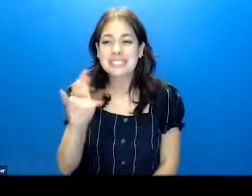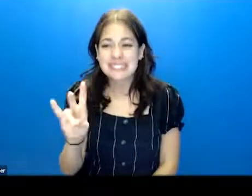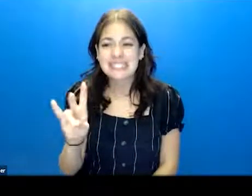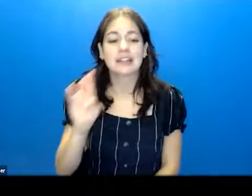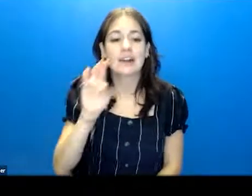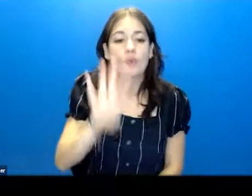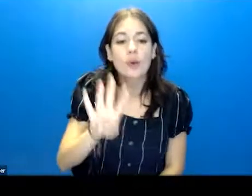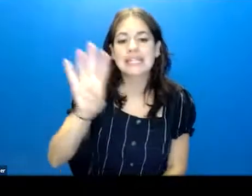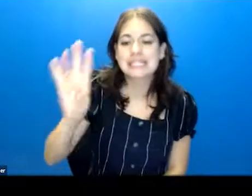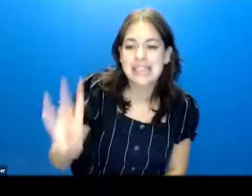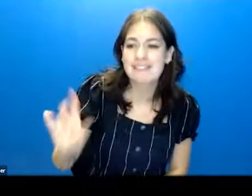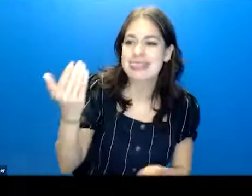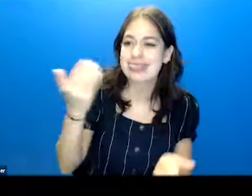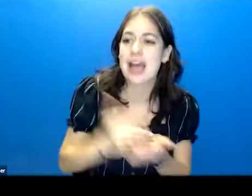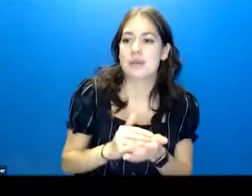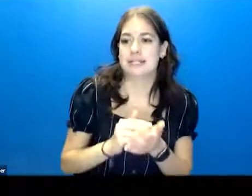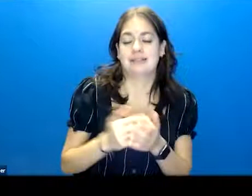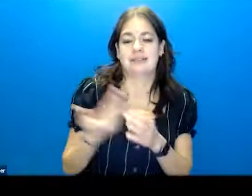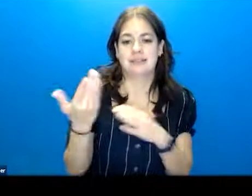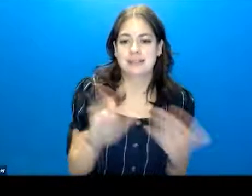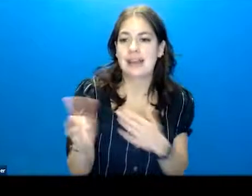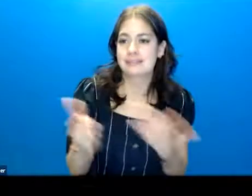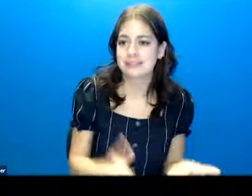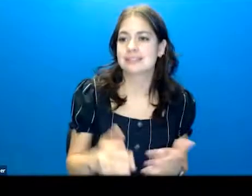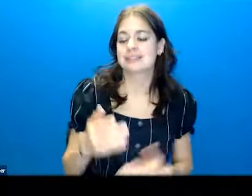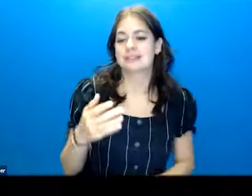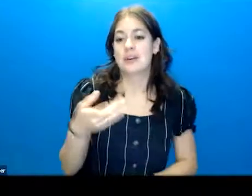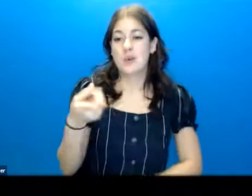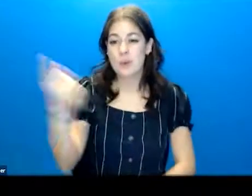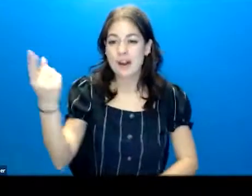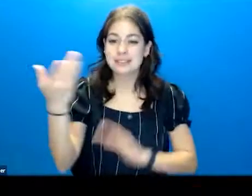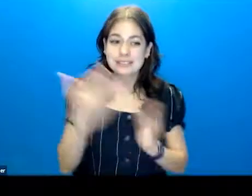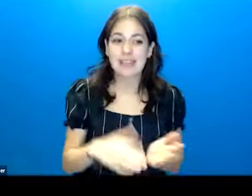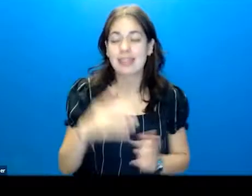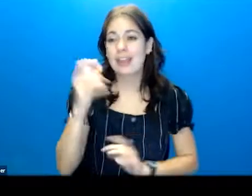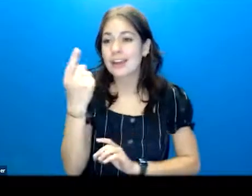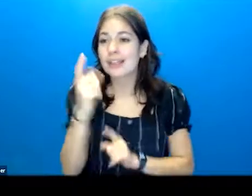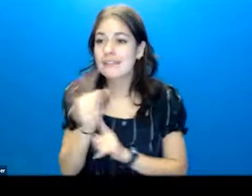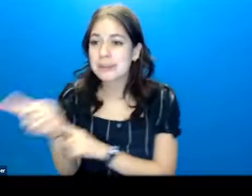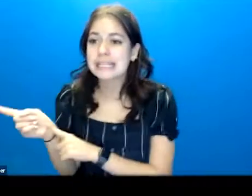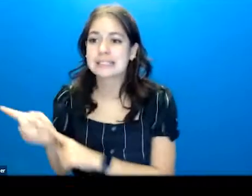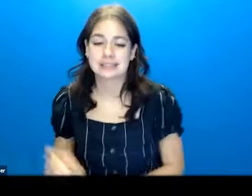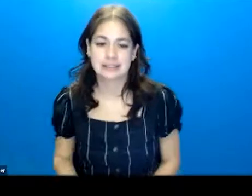were 47,000 deaths from suicide. That's one death every 11 minutes.